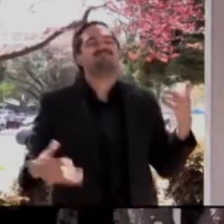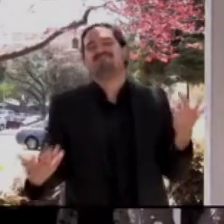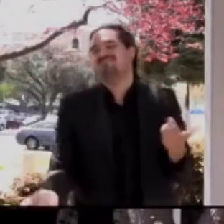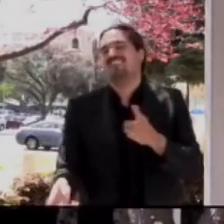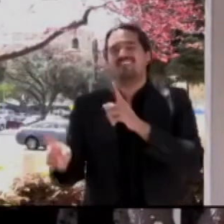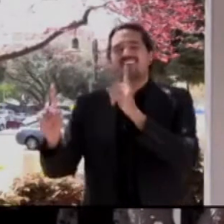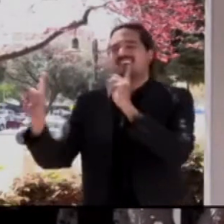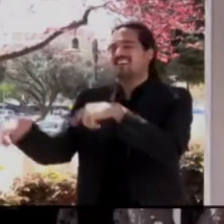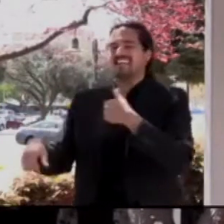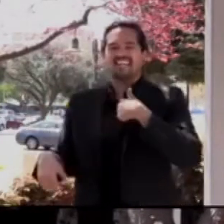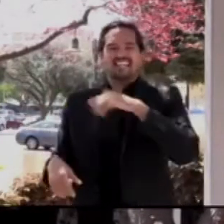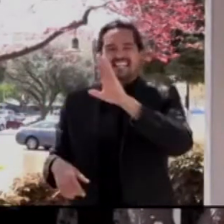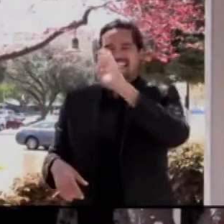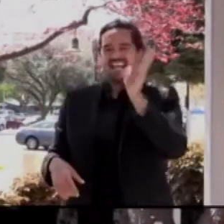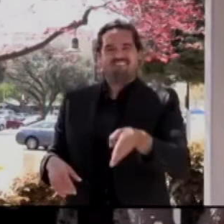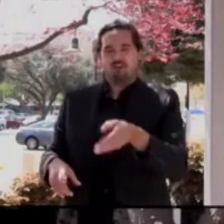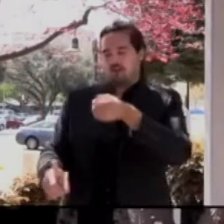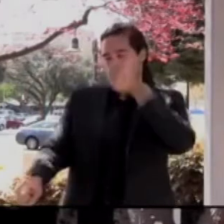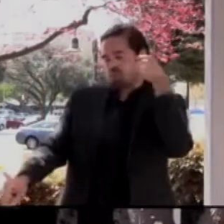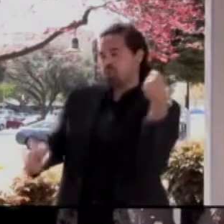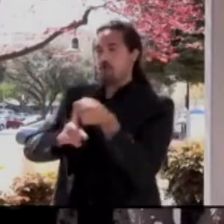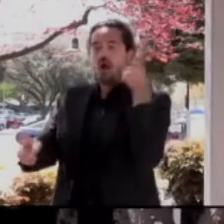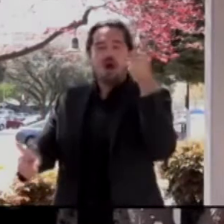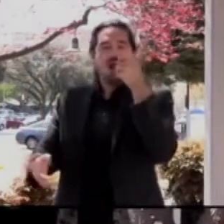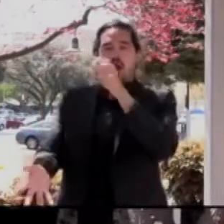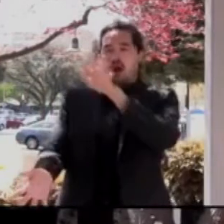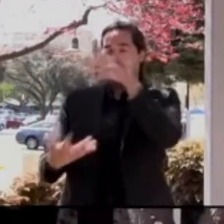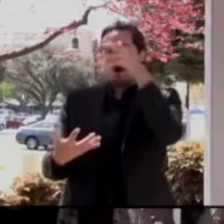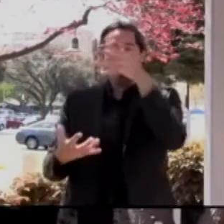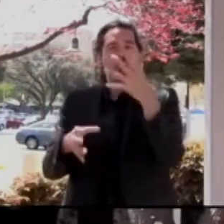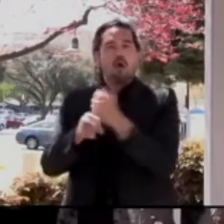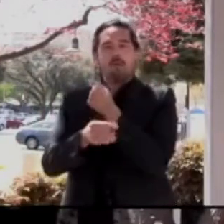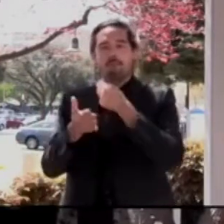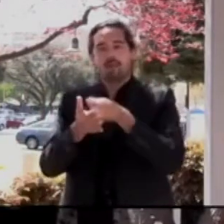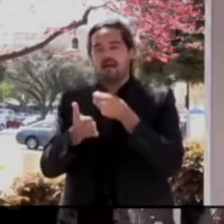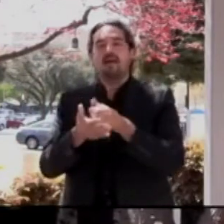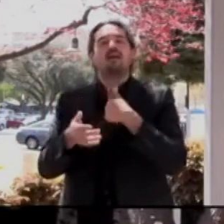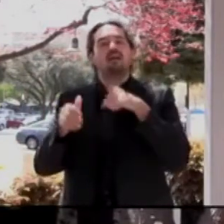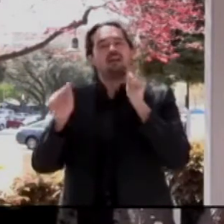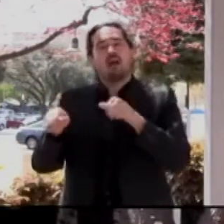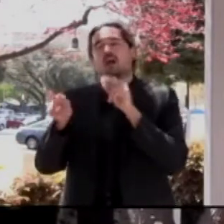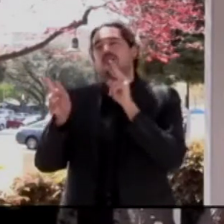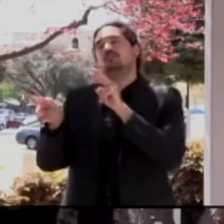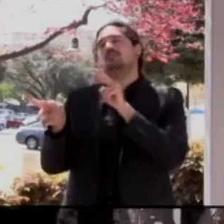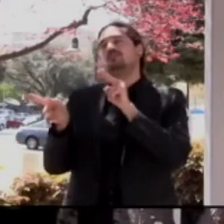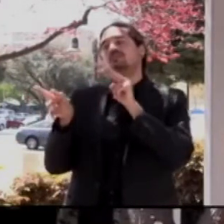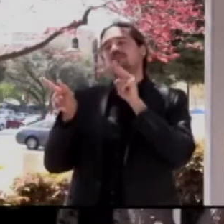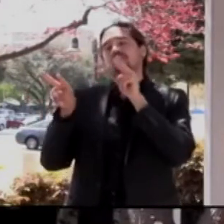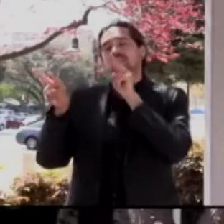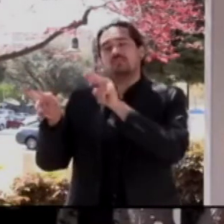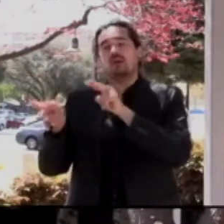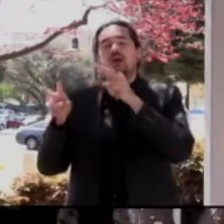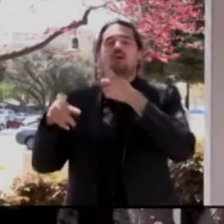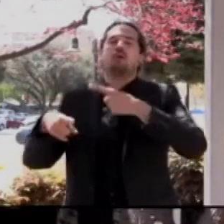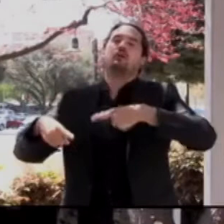yes, after many, many weeks of waiting and waiting, this was a very pleasant and welcome surprise.